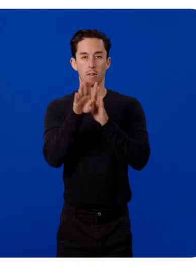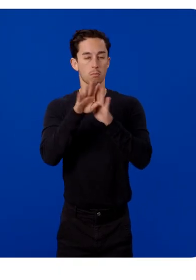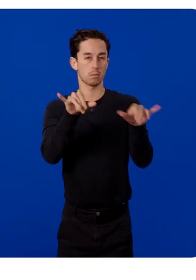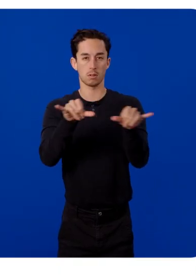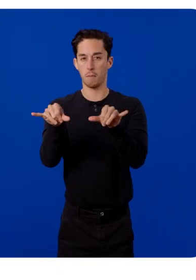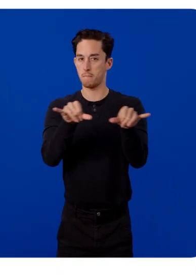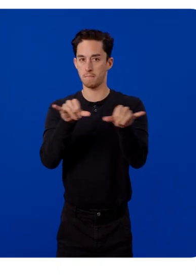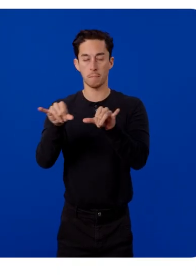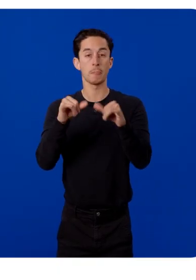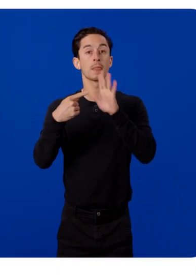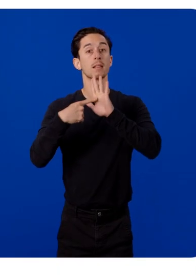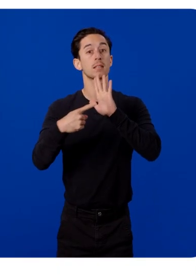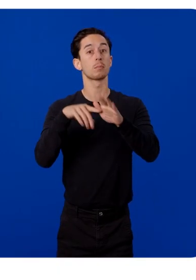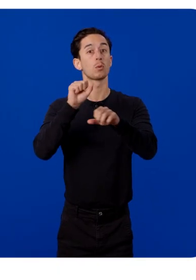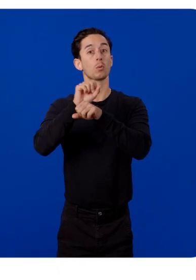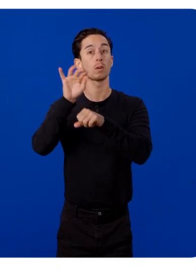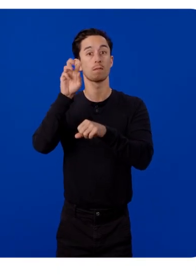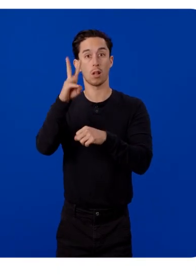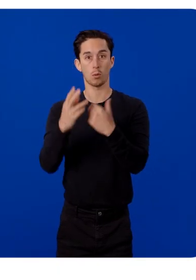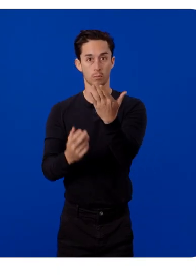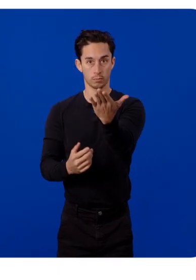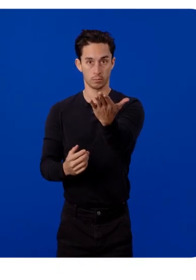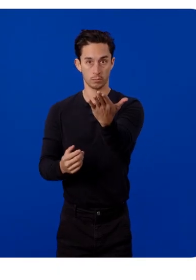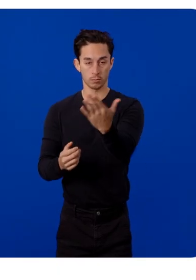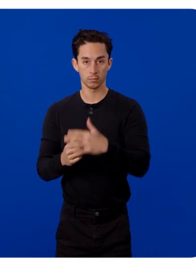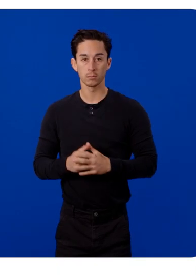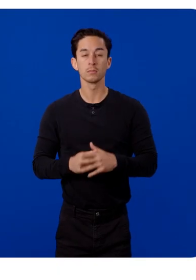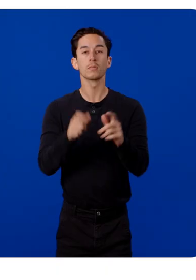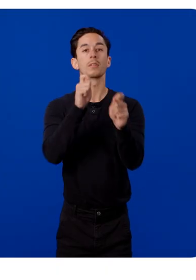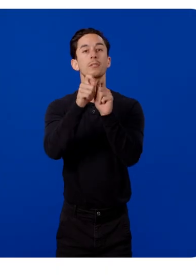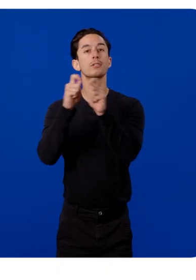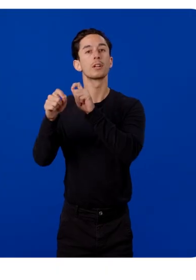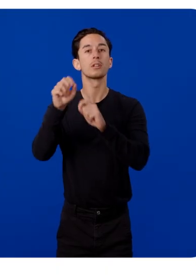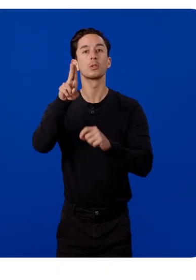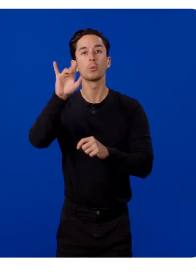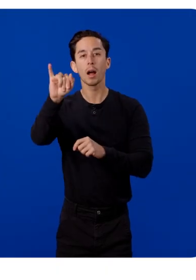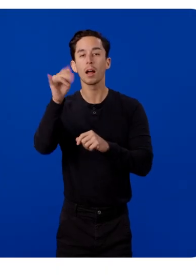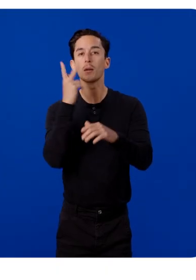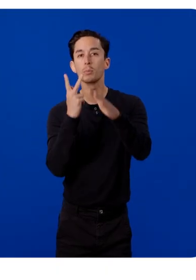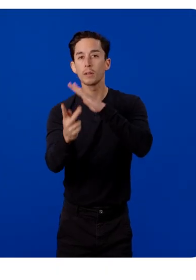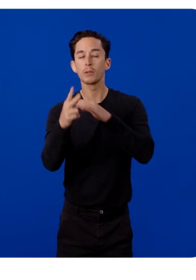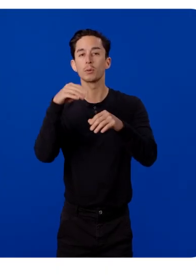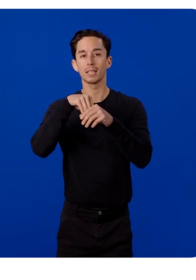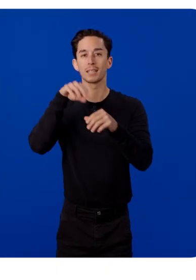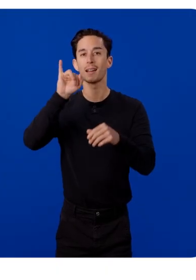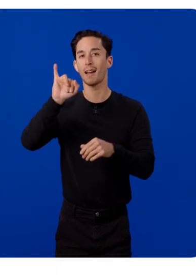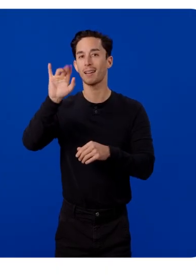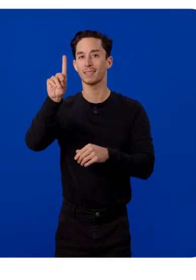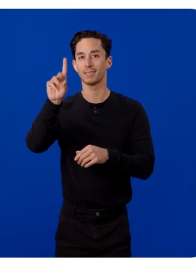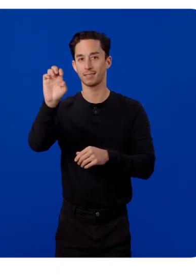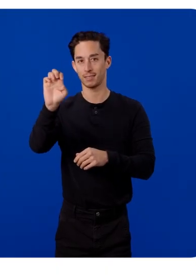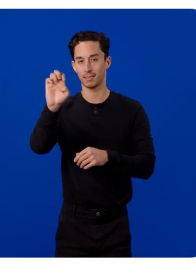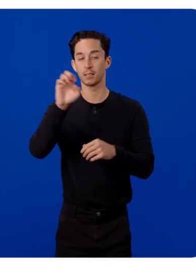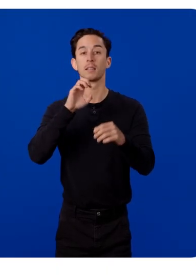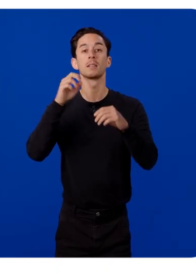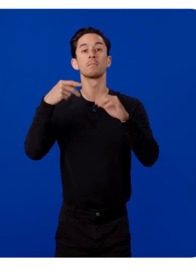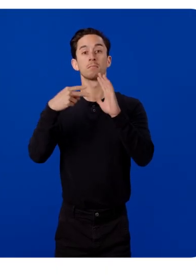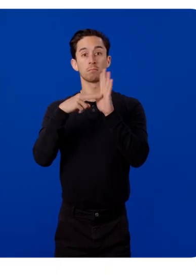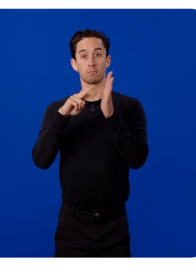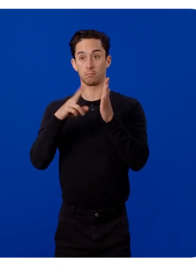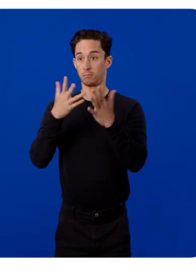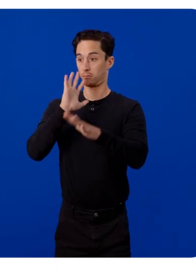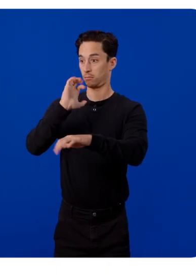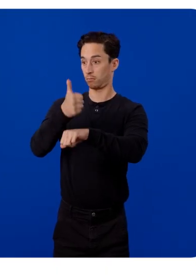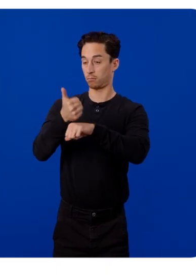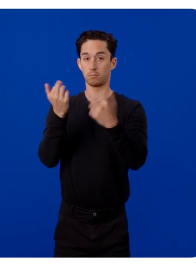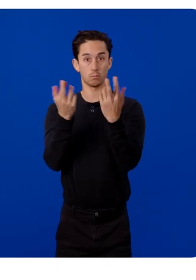example workflow could look like this. You make changes to the UI and preview them in your IDE. Once you get it to a state you like,